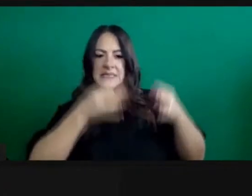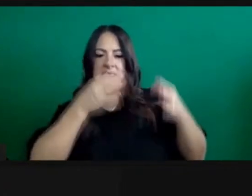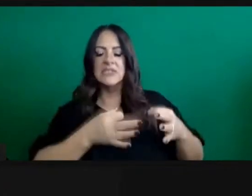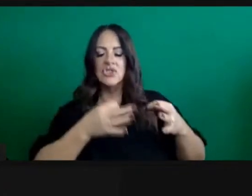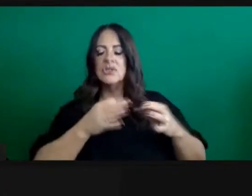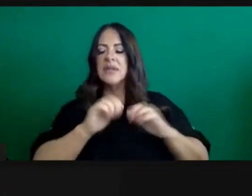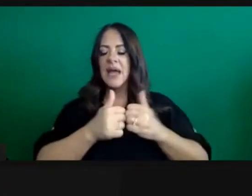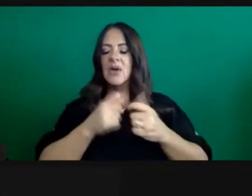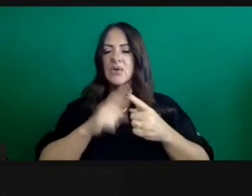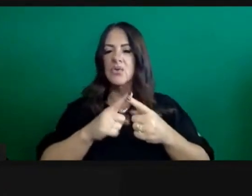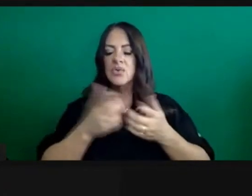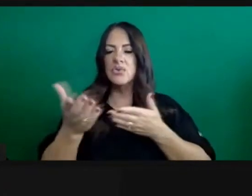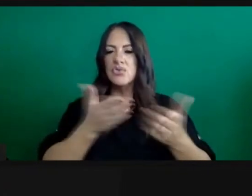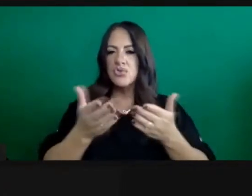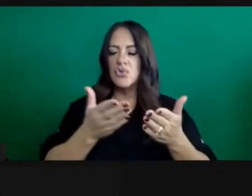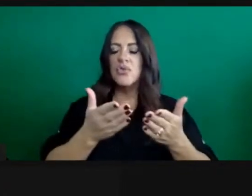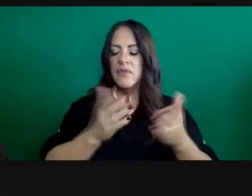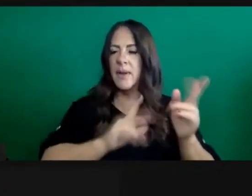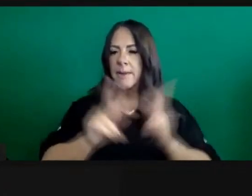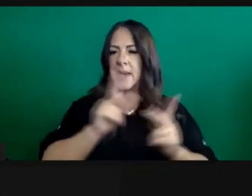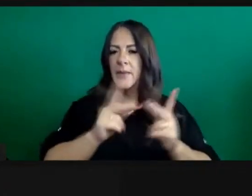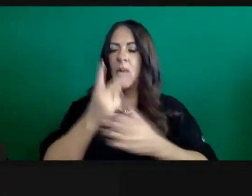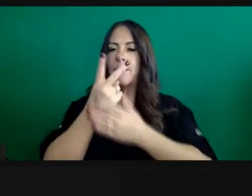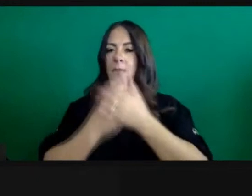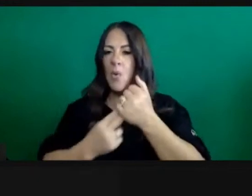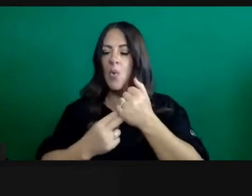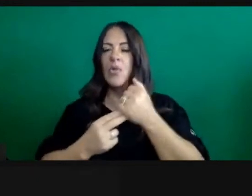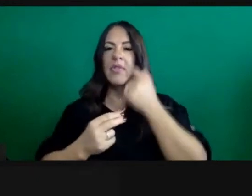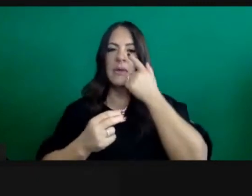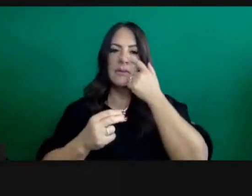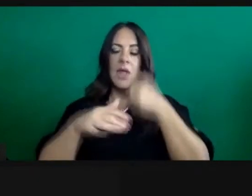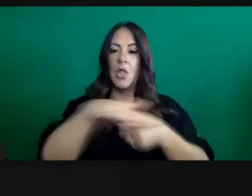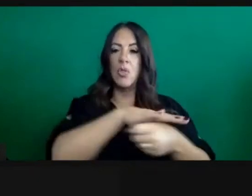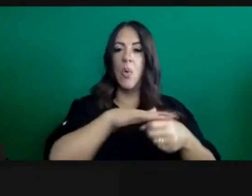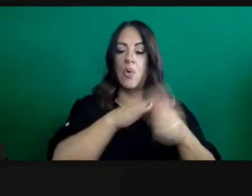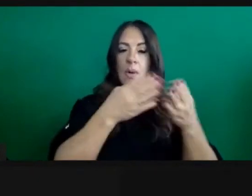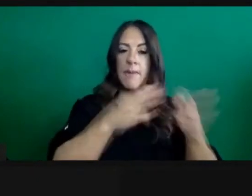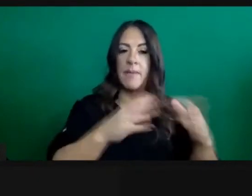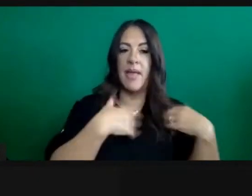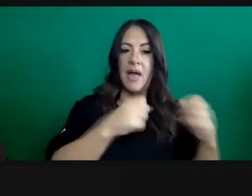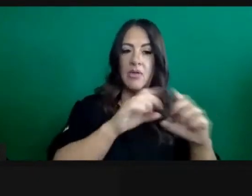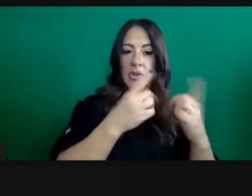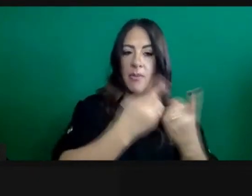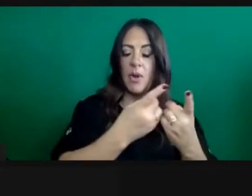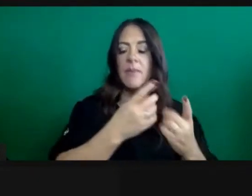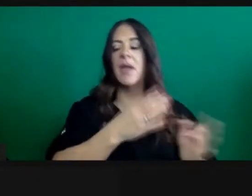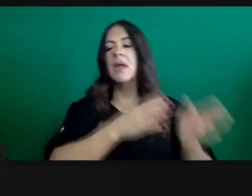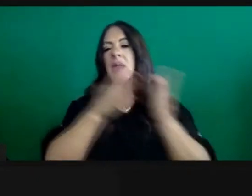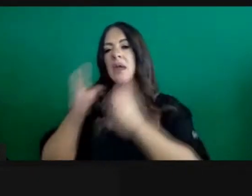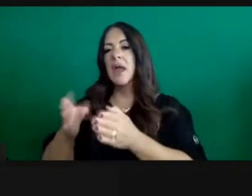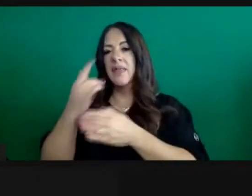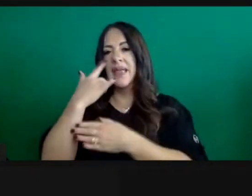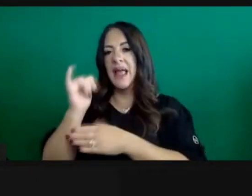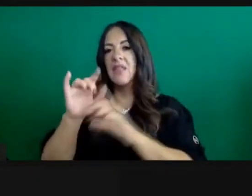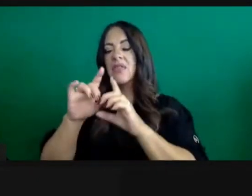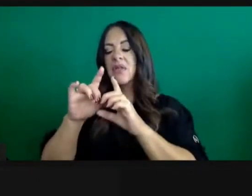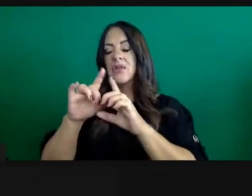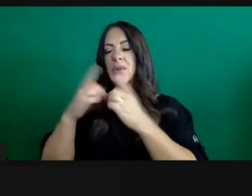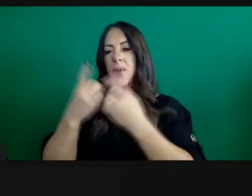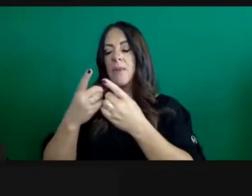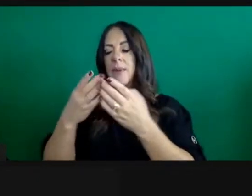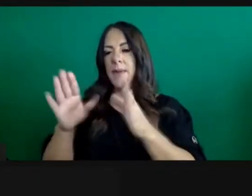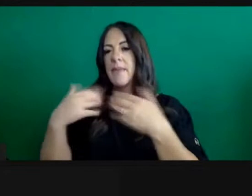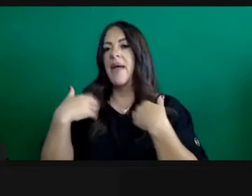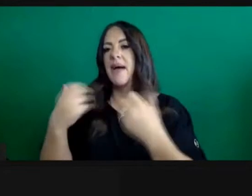a notification made to both the local public health department as well as the California Department of Public Health.